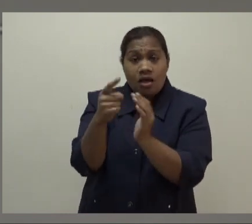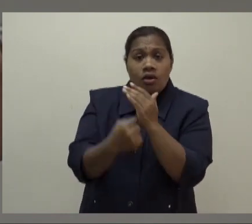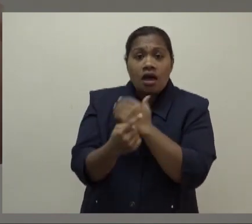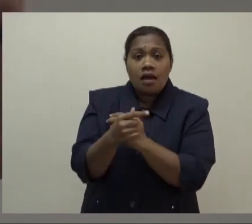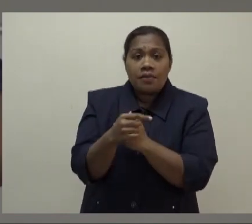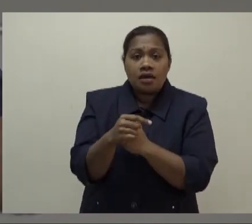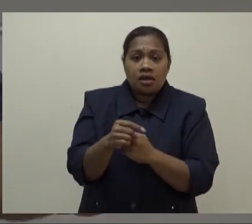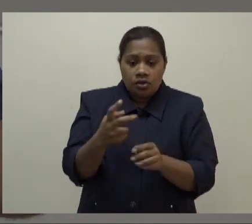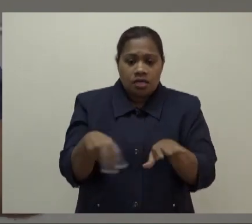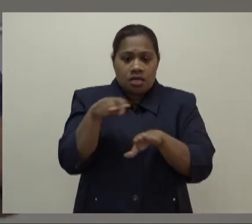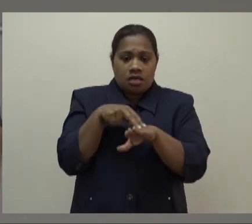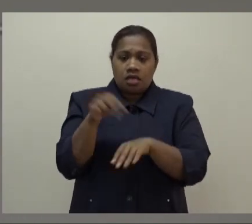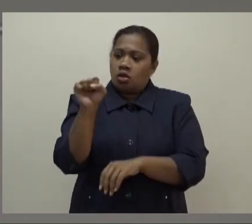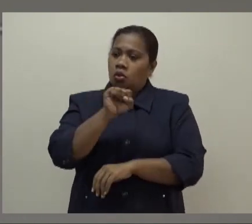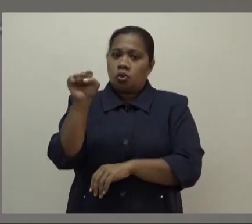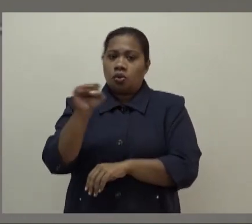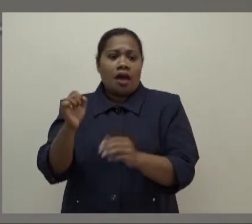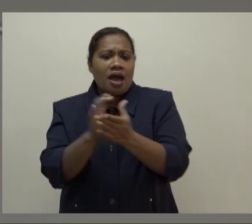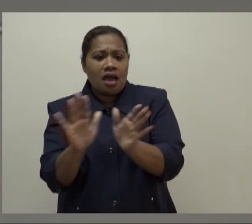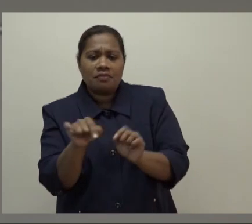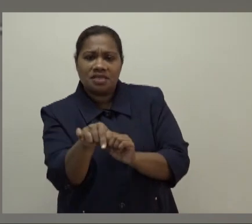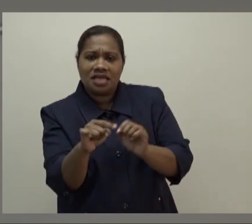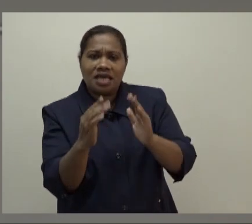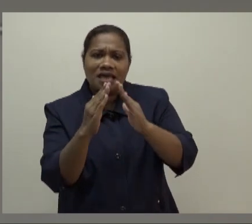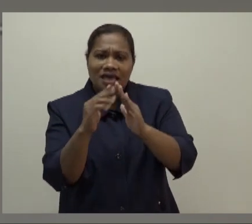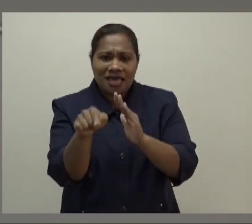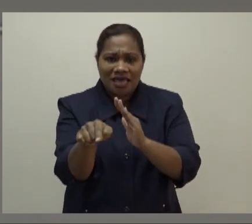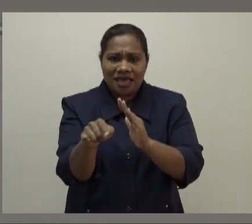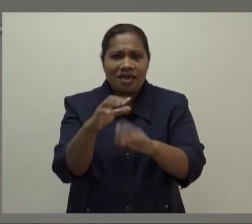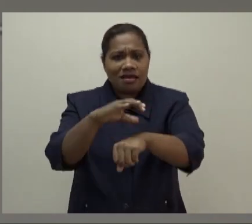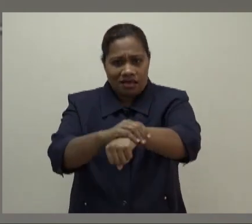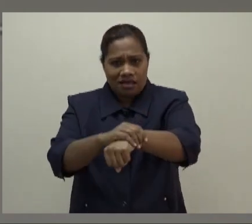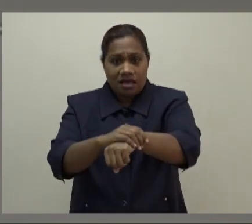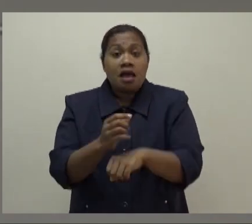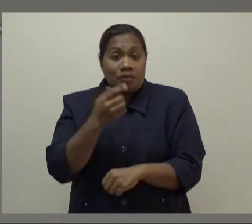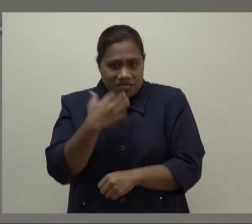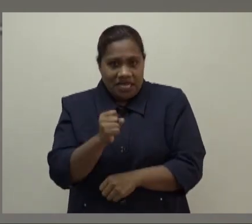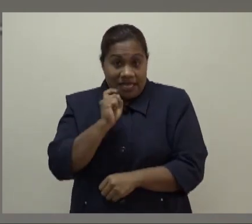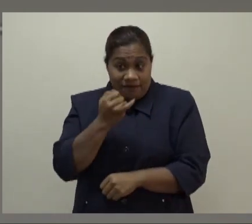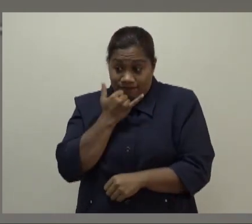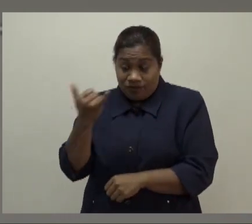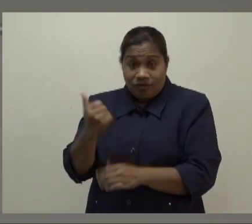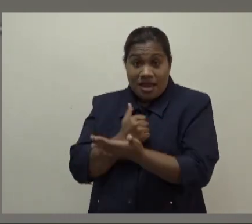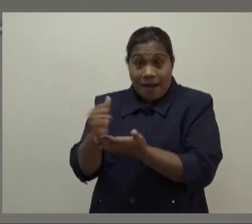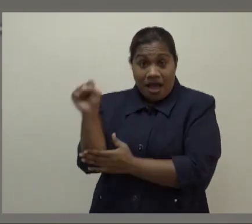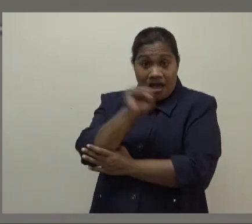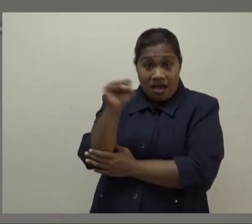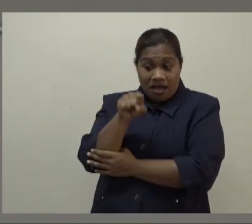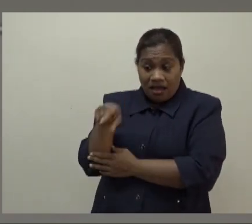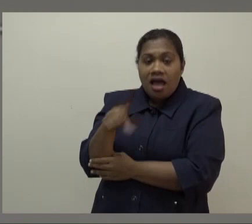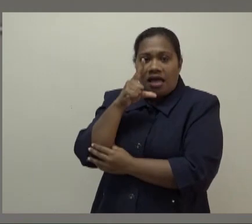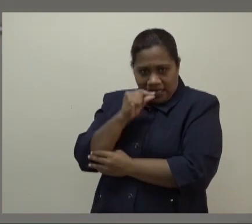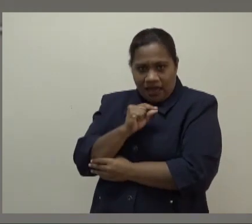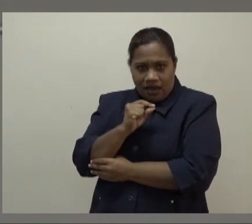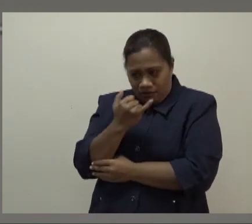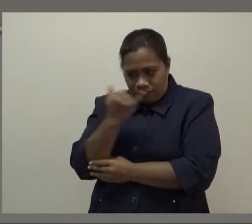moving the vehicle while he closes up the post. So you still can contact him now or her on that new system that's